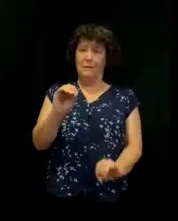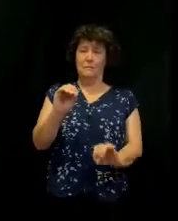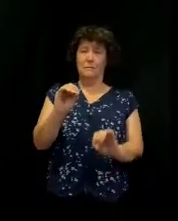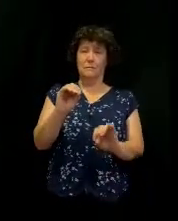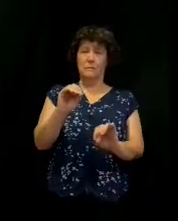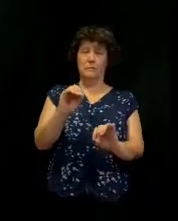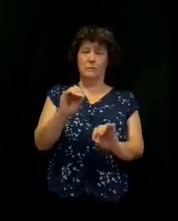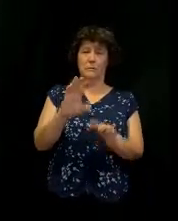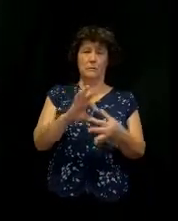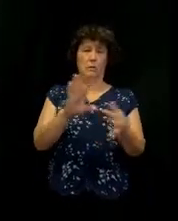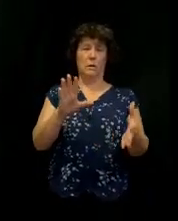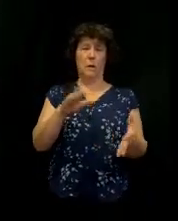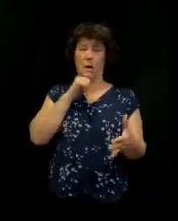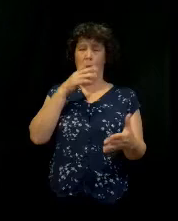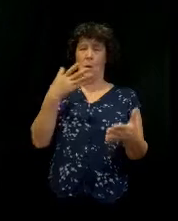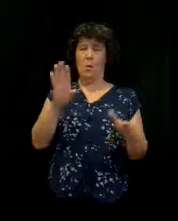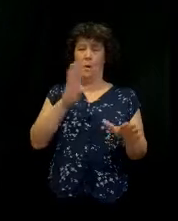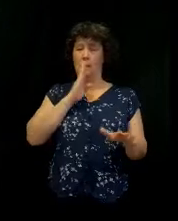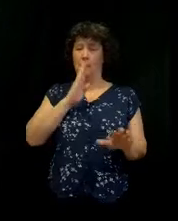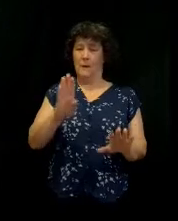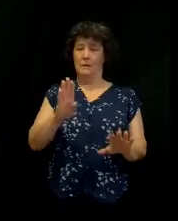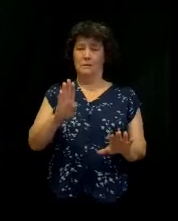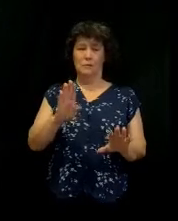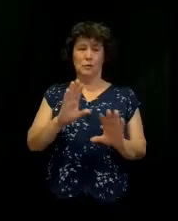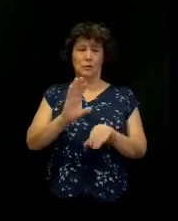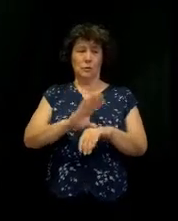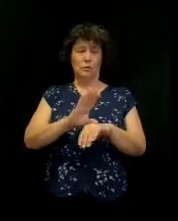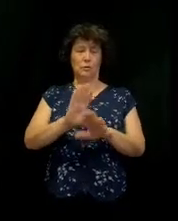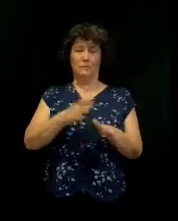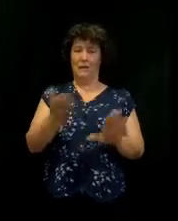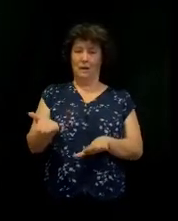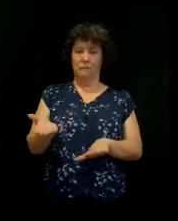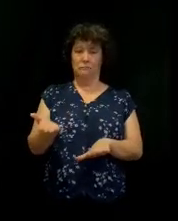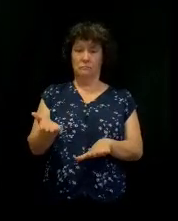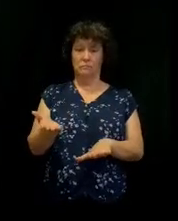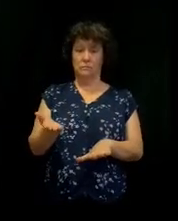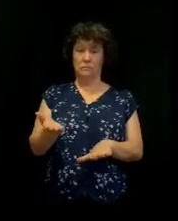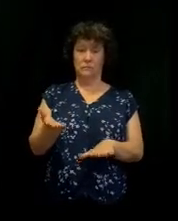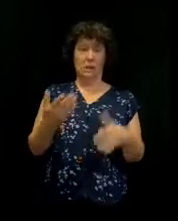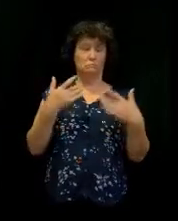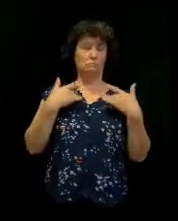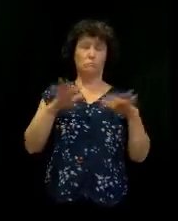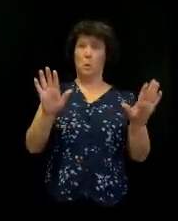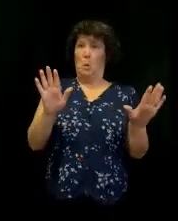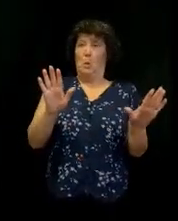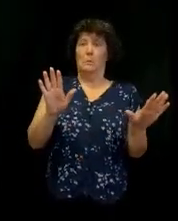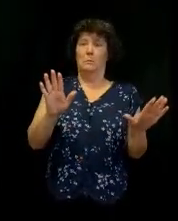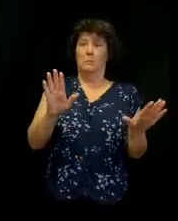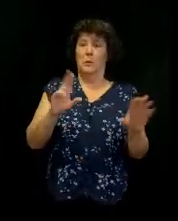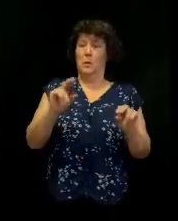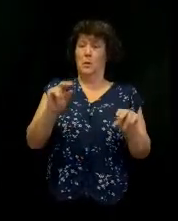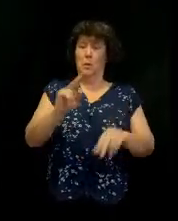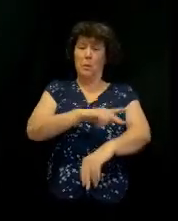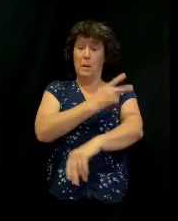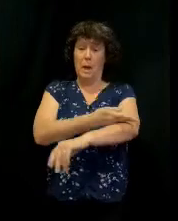I don't want to be a church that's dead. I don't want to be a church that has no power in it.